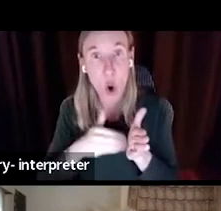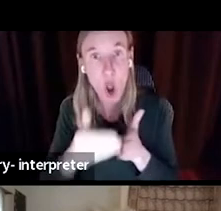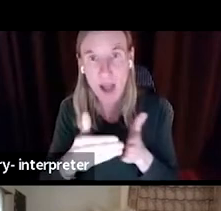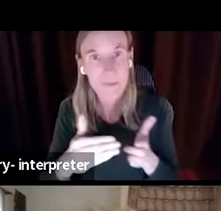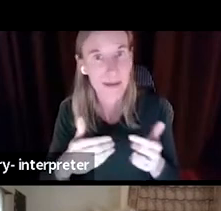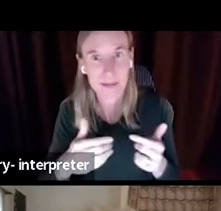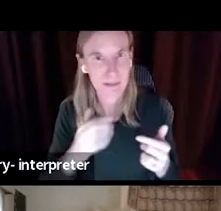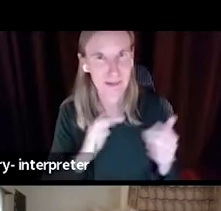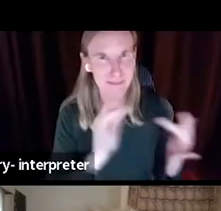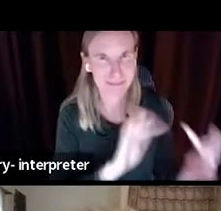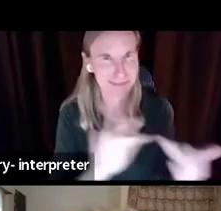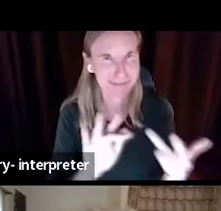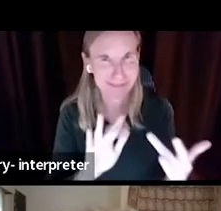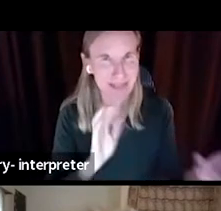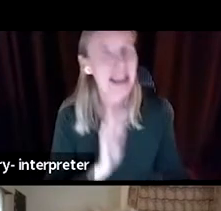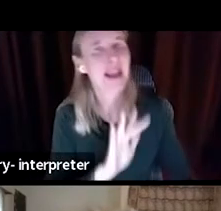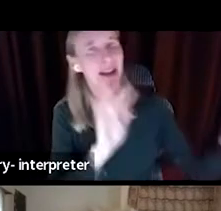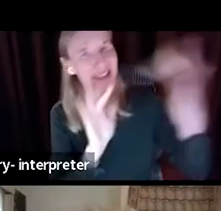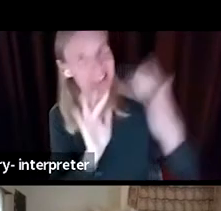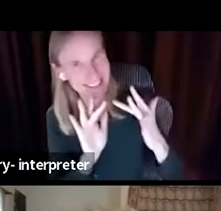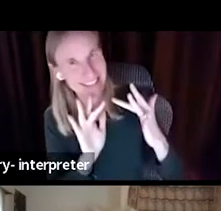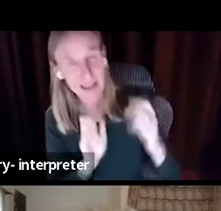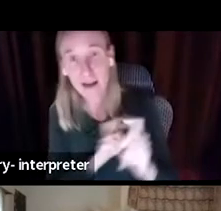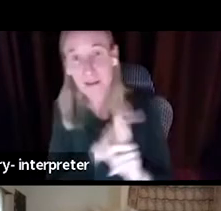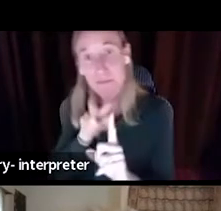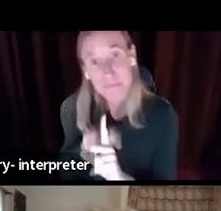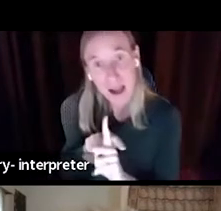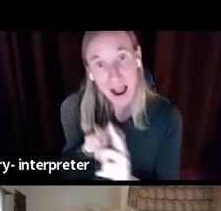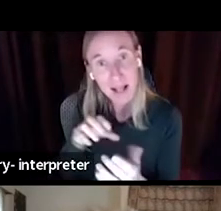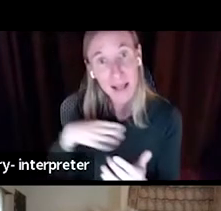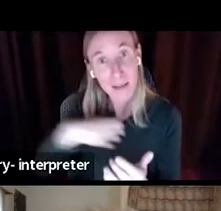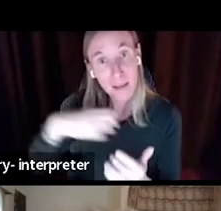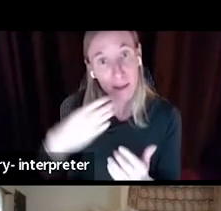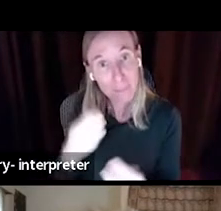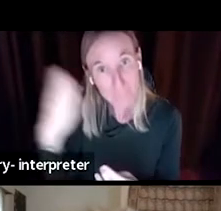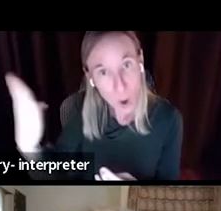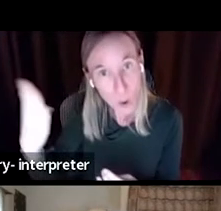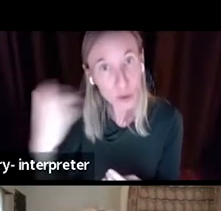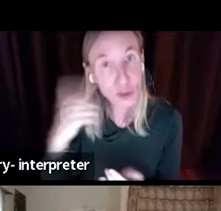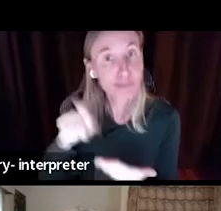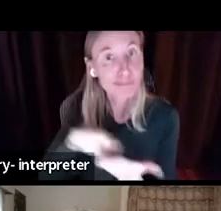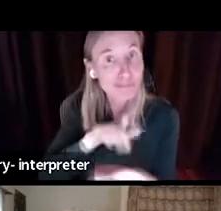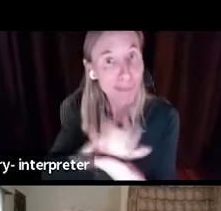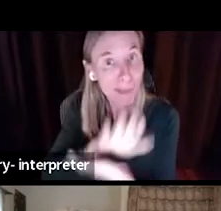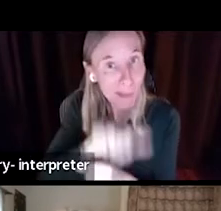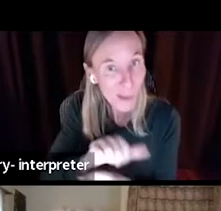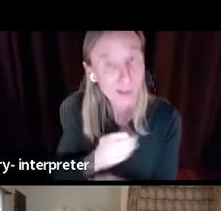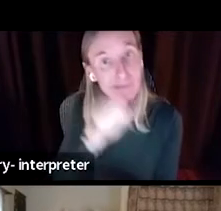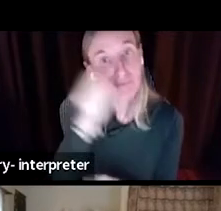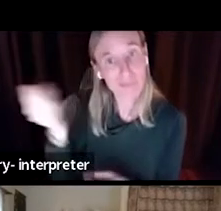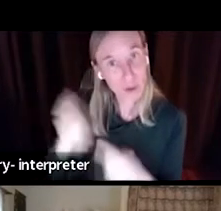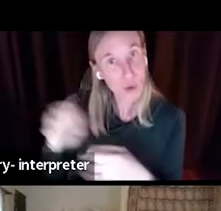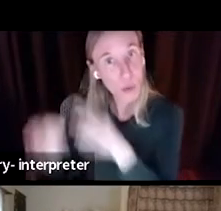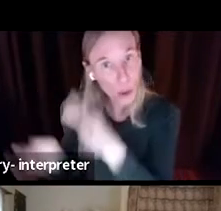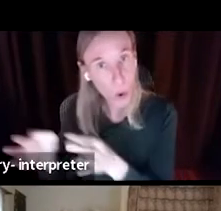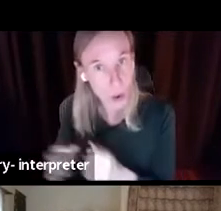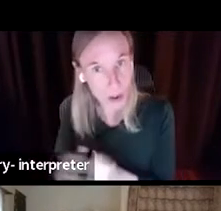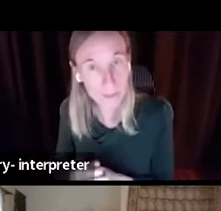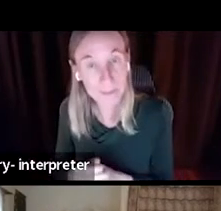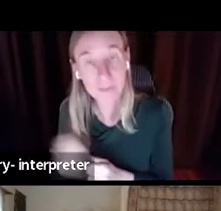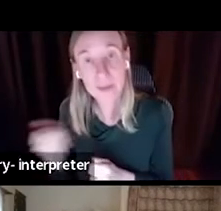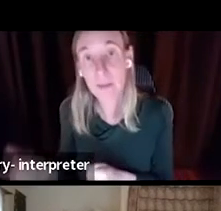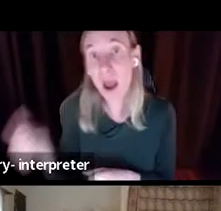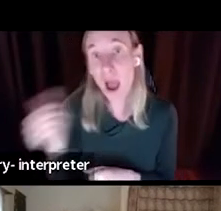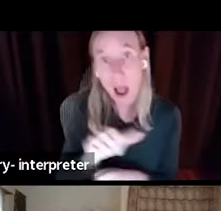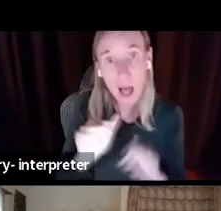whether they want to file a motion or whether they want to bring an action. Whereas agencies like human